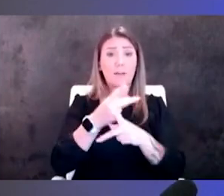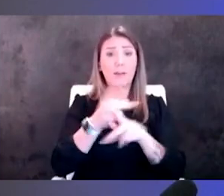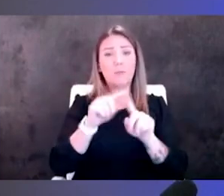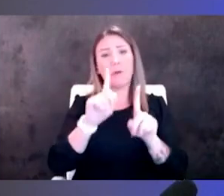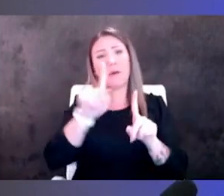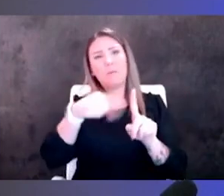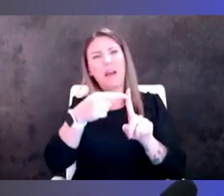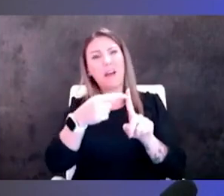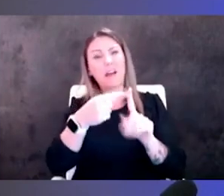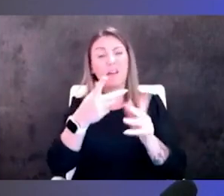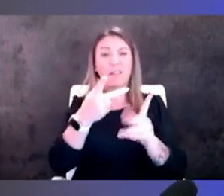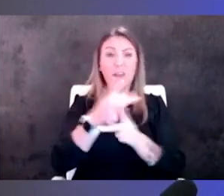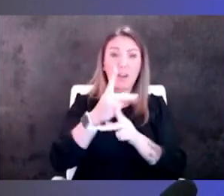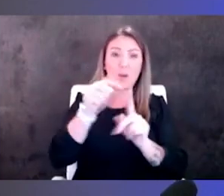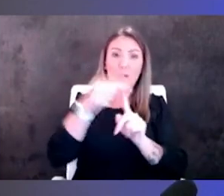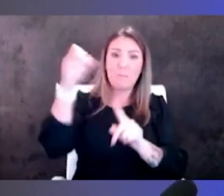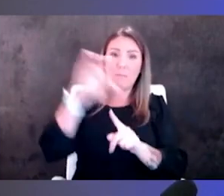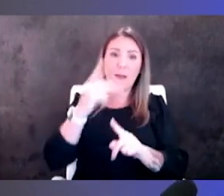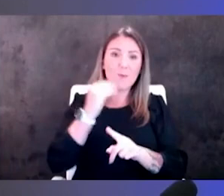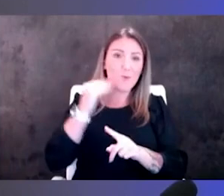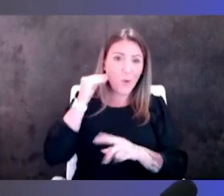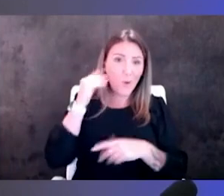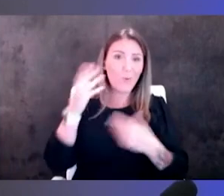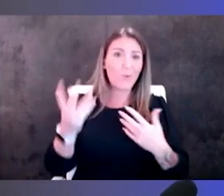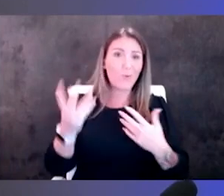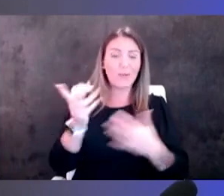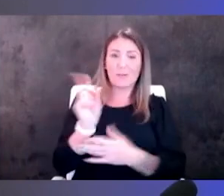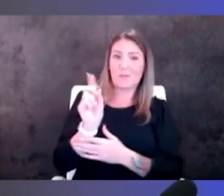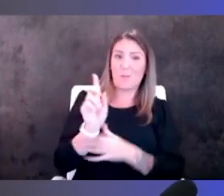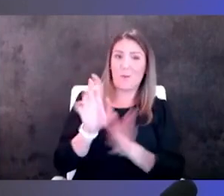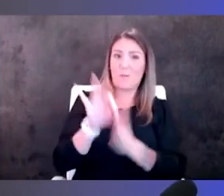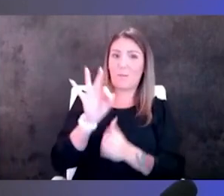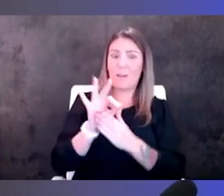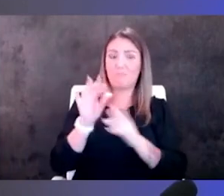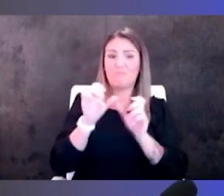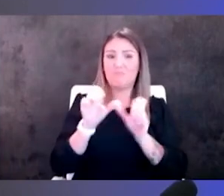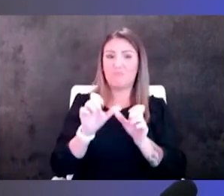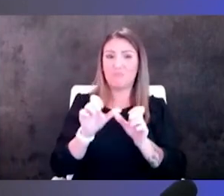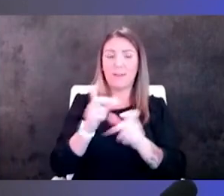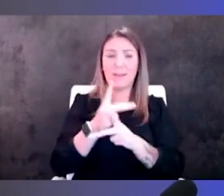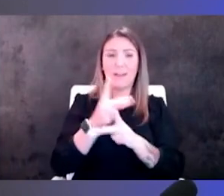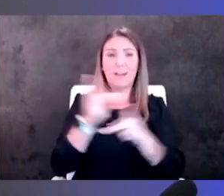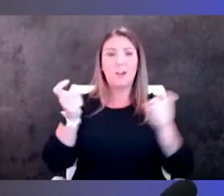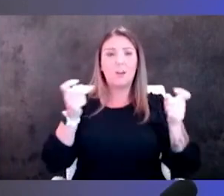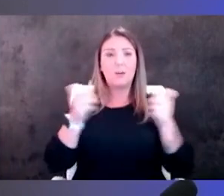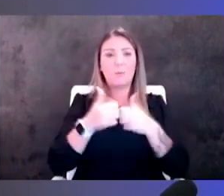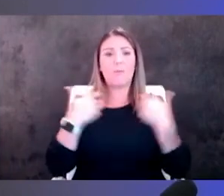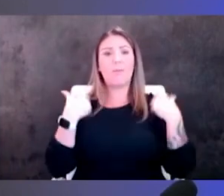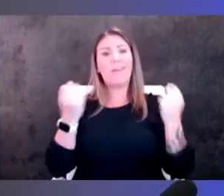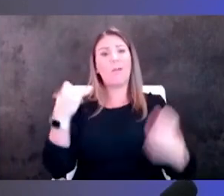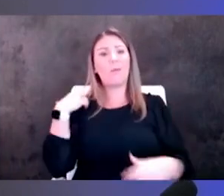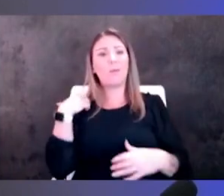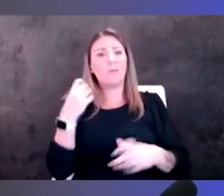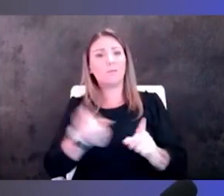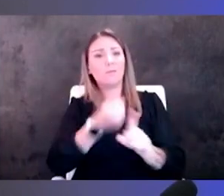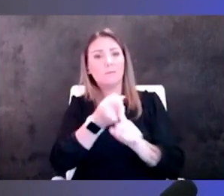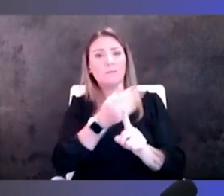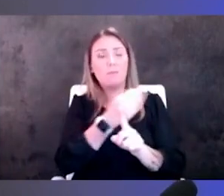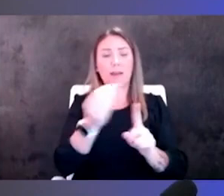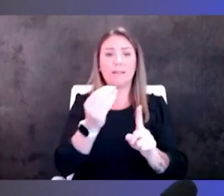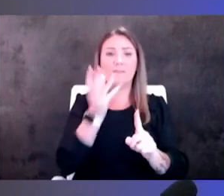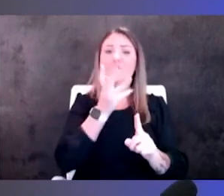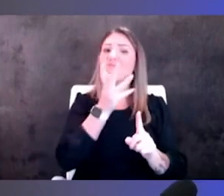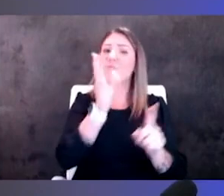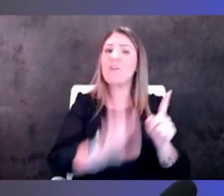they return home and i think that's where we found our chronic care management with our health coaches to be so impactful in some of these rural communities